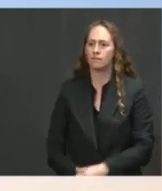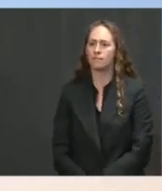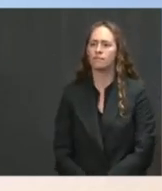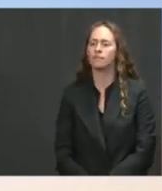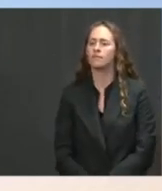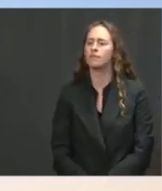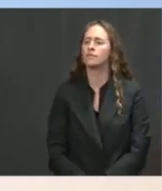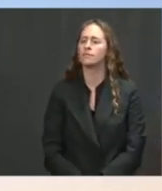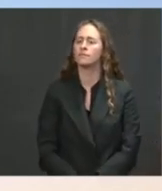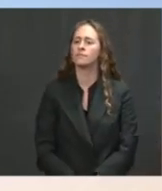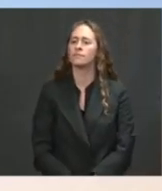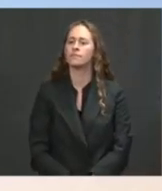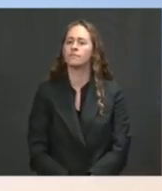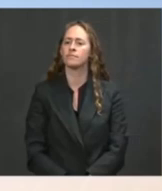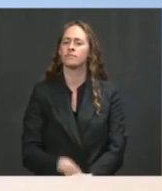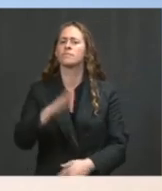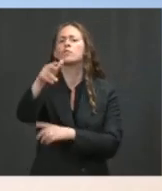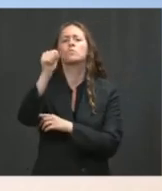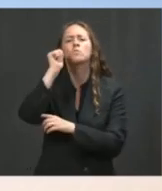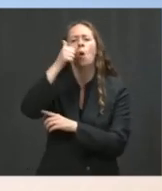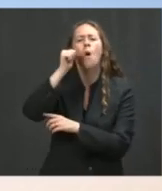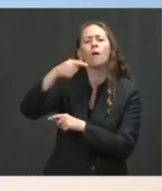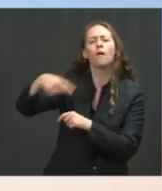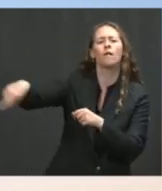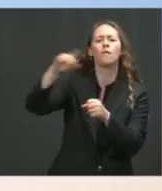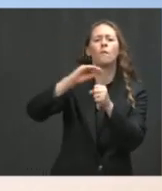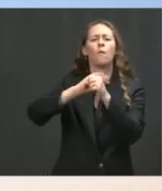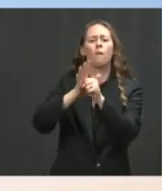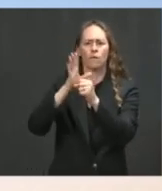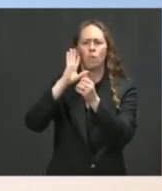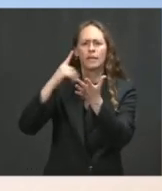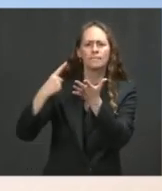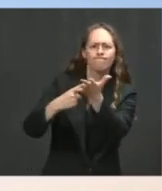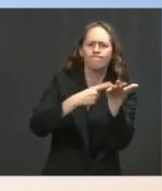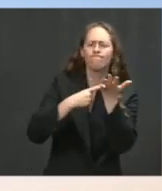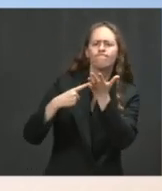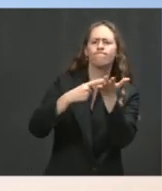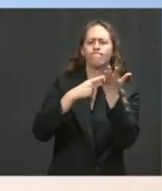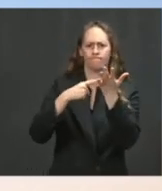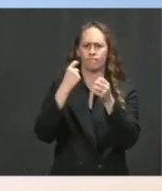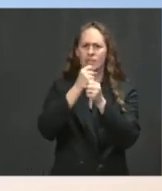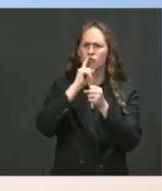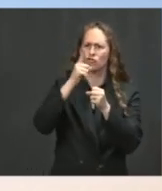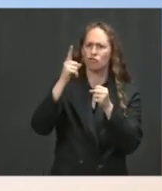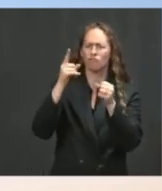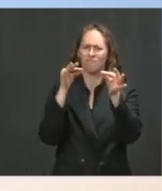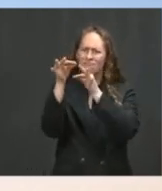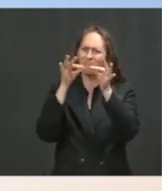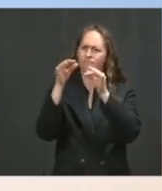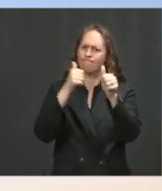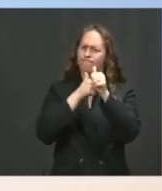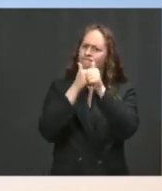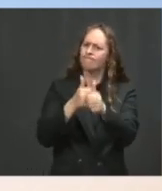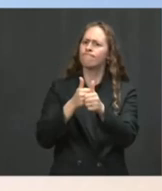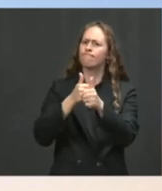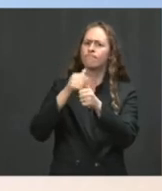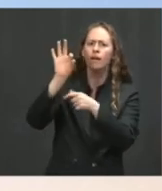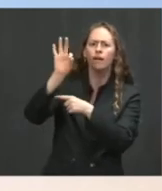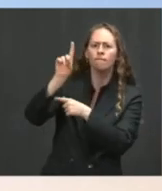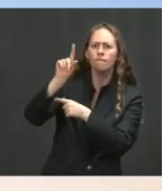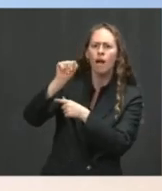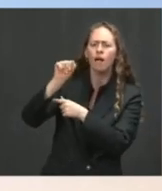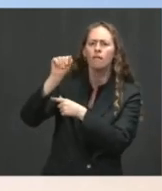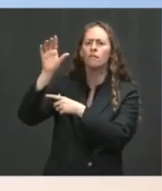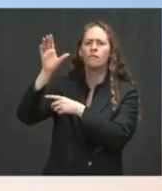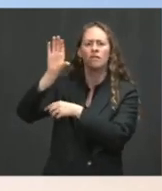ensuring we are making sure everybody is vaccinated and following FDA and CDC guidelines. I think what you can expect to